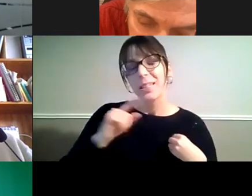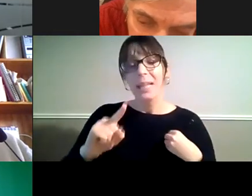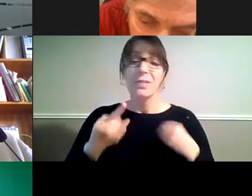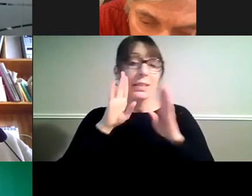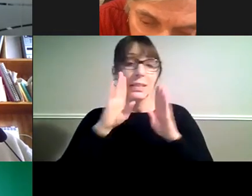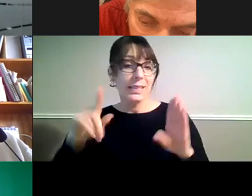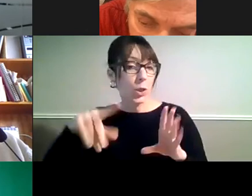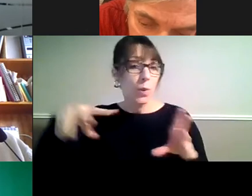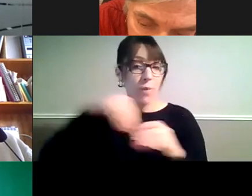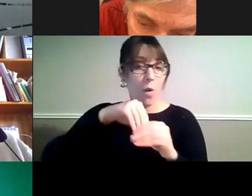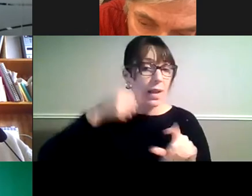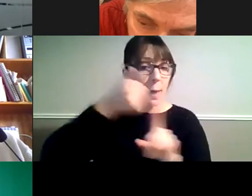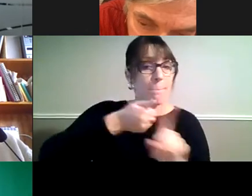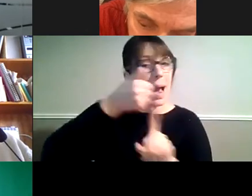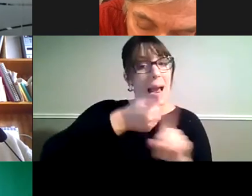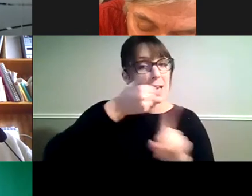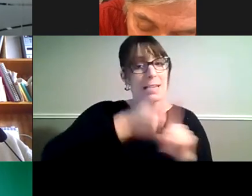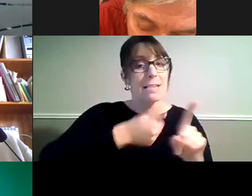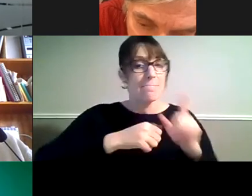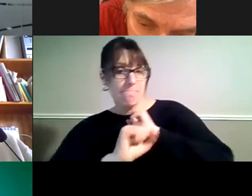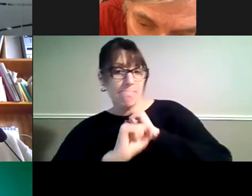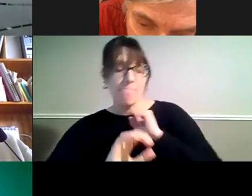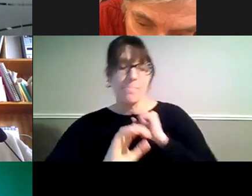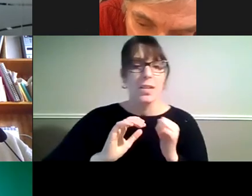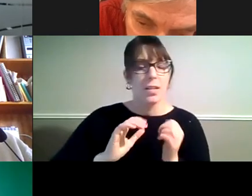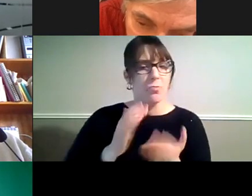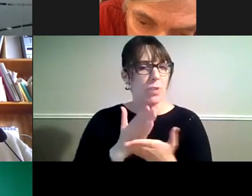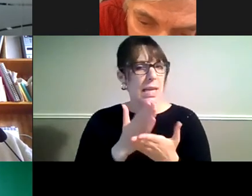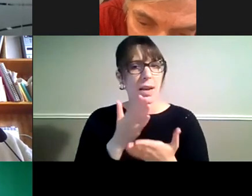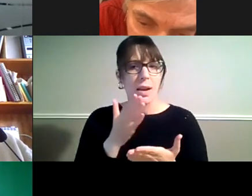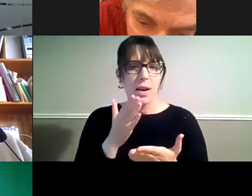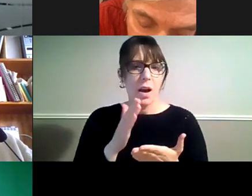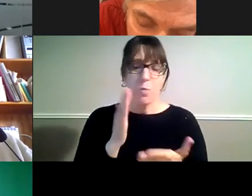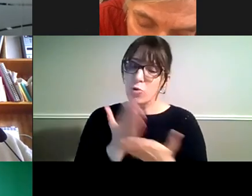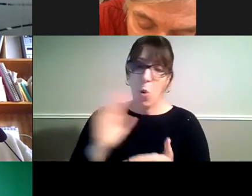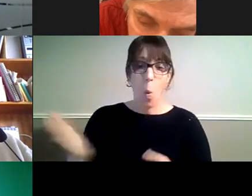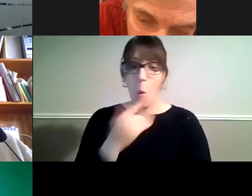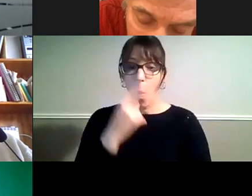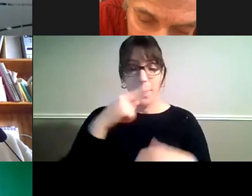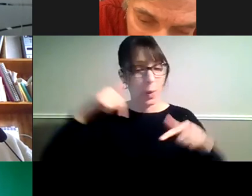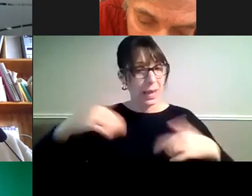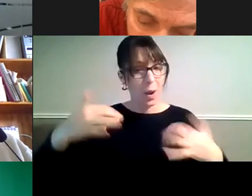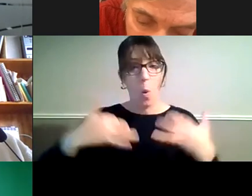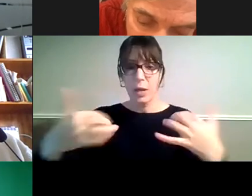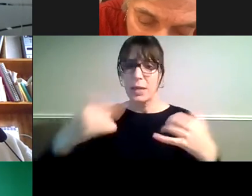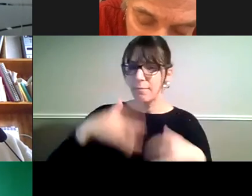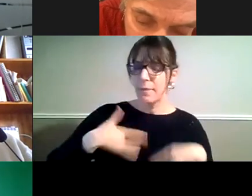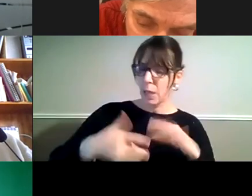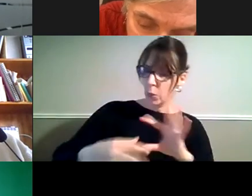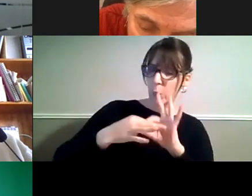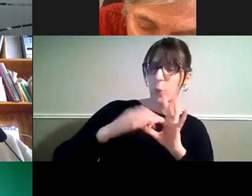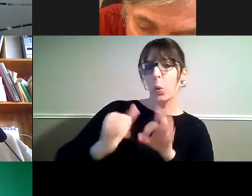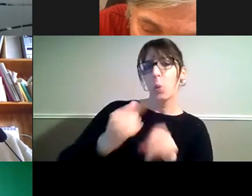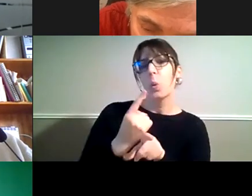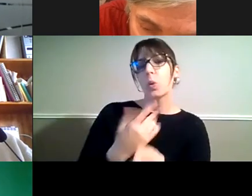campaign and I'm sure a lot of most if not all people in the audience today can really relate to that. So thanks